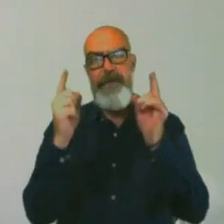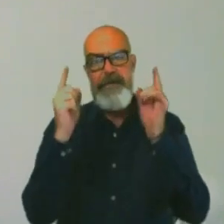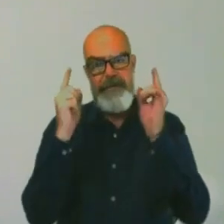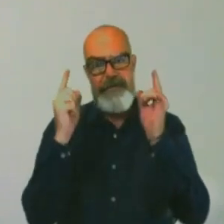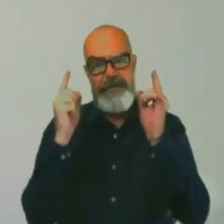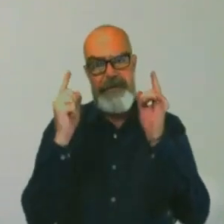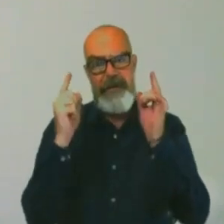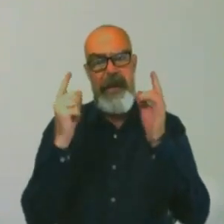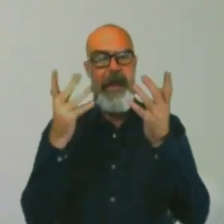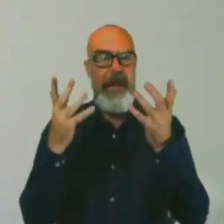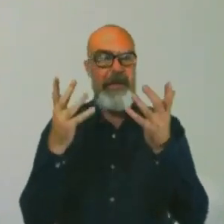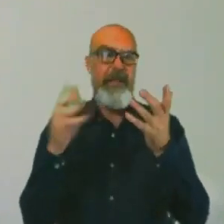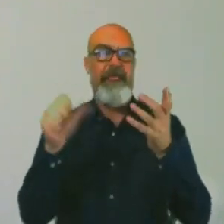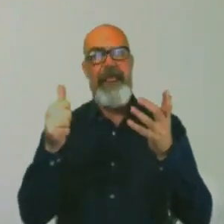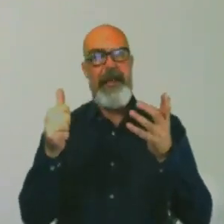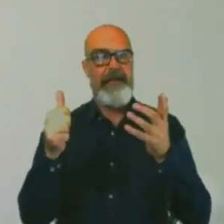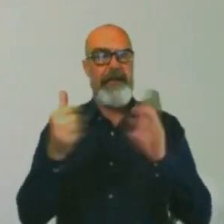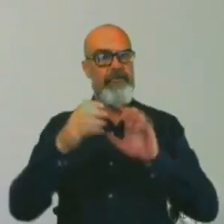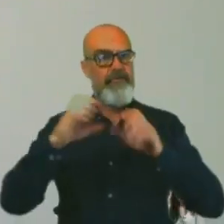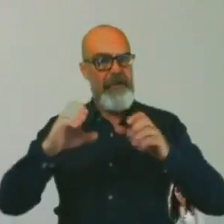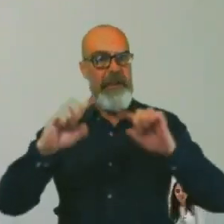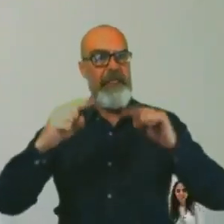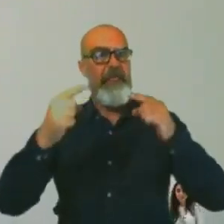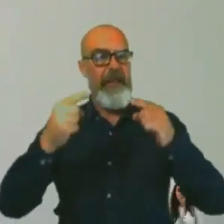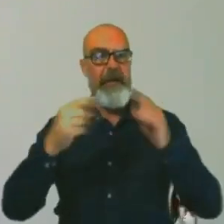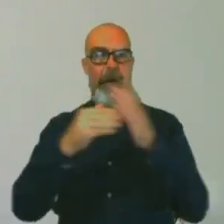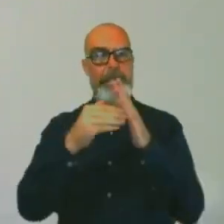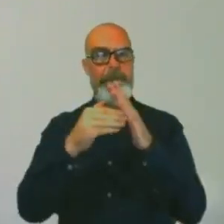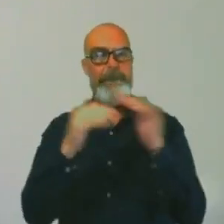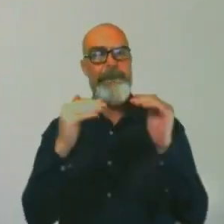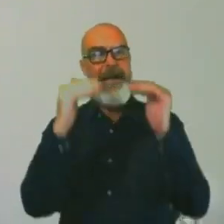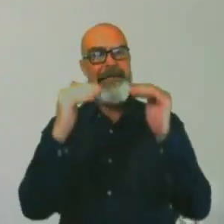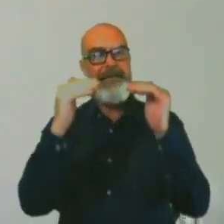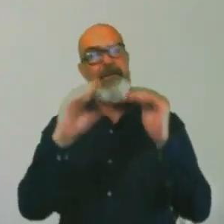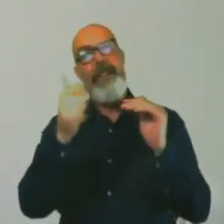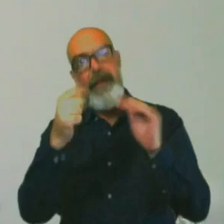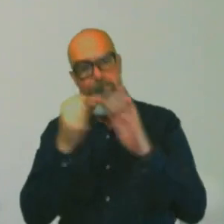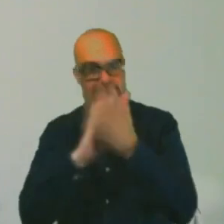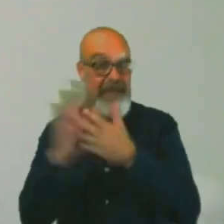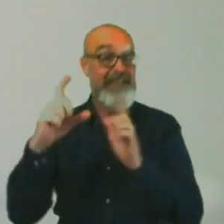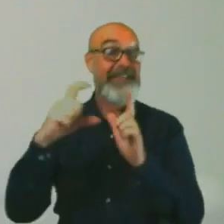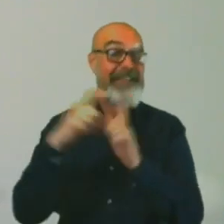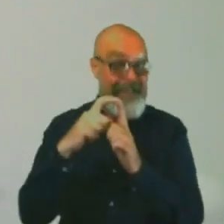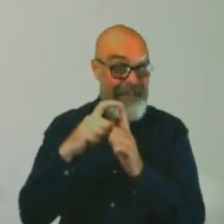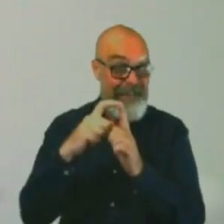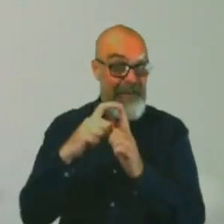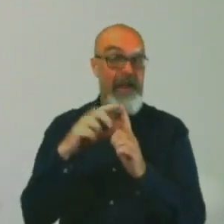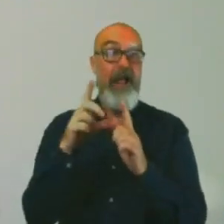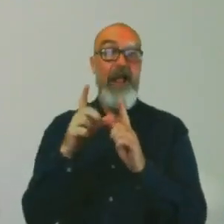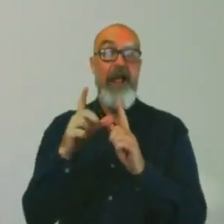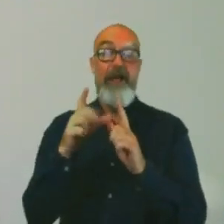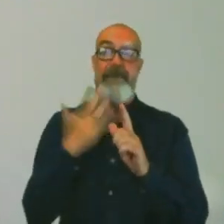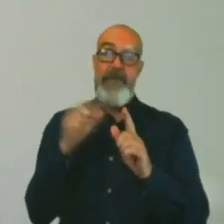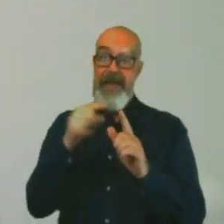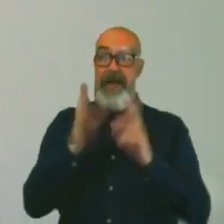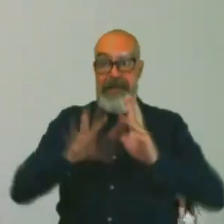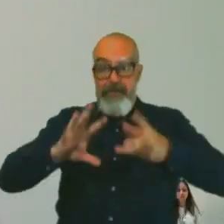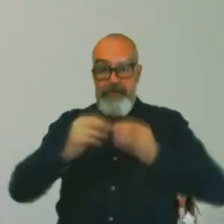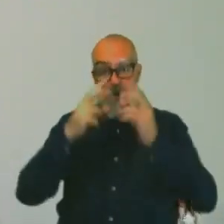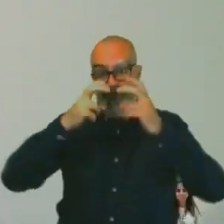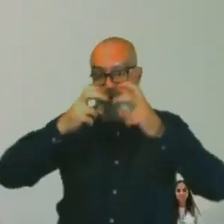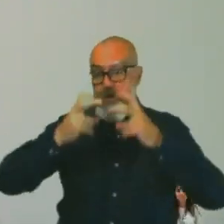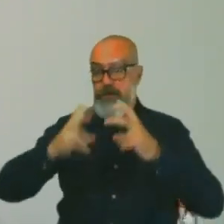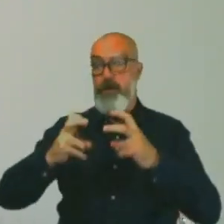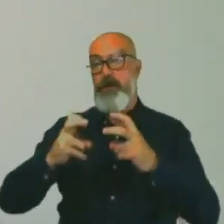master's and then I applied for a PhD. At a PhD, usually you have to write a research proposal to talk to some teachers,